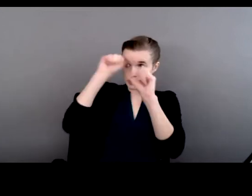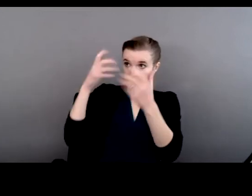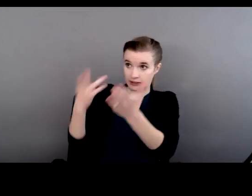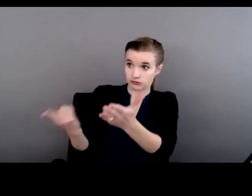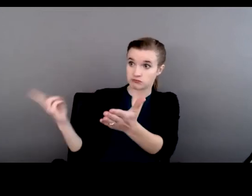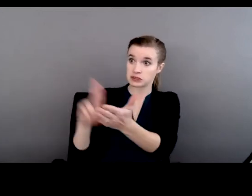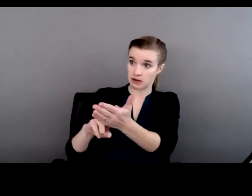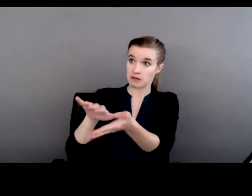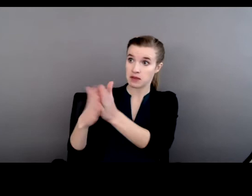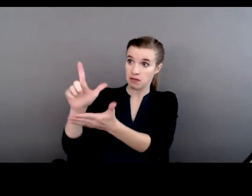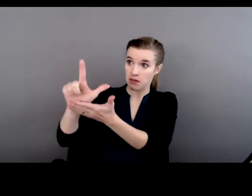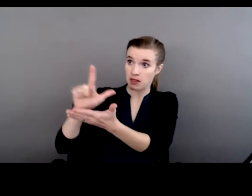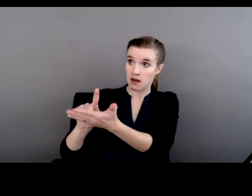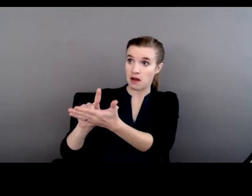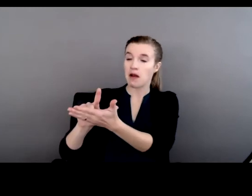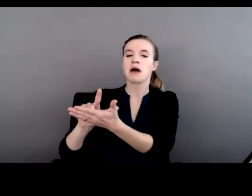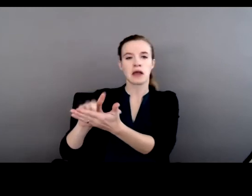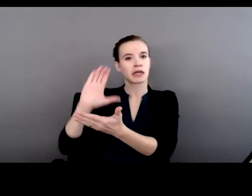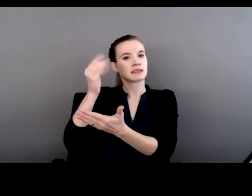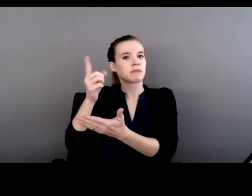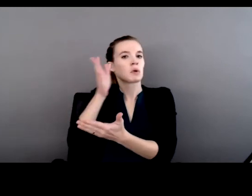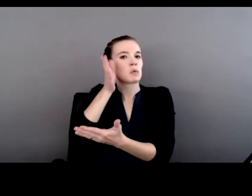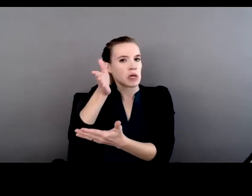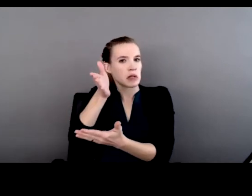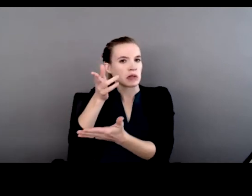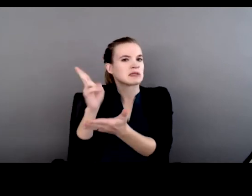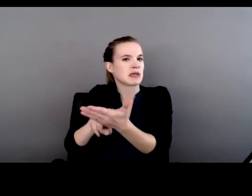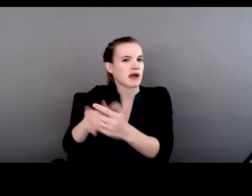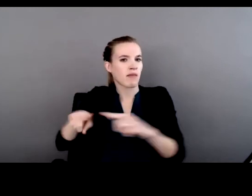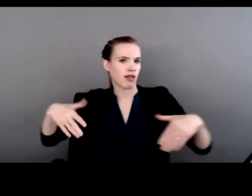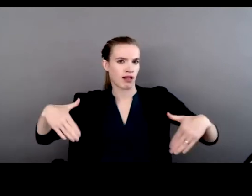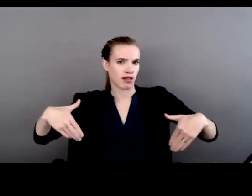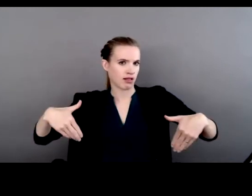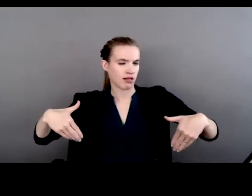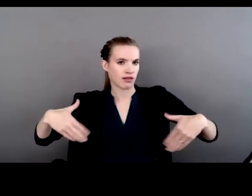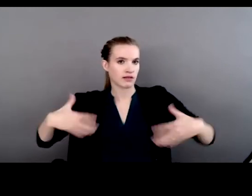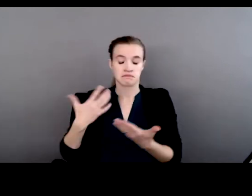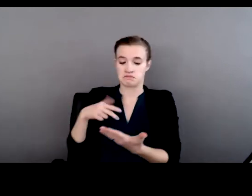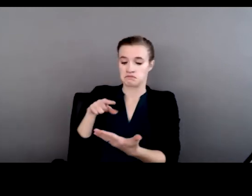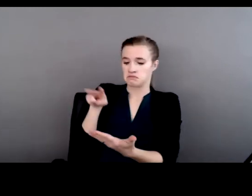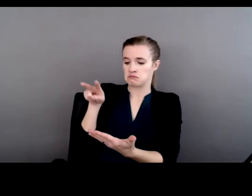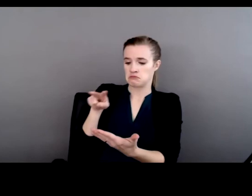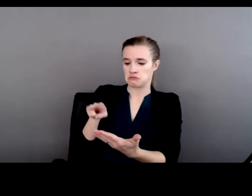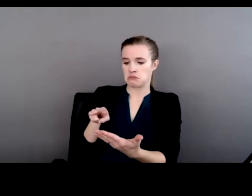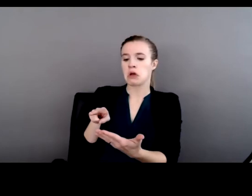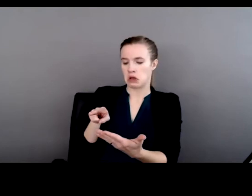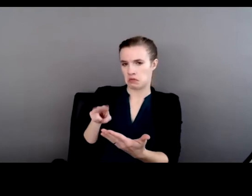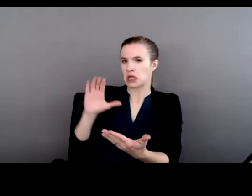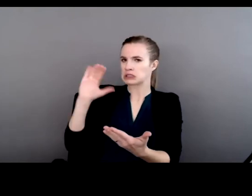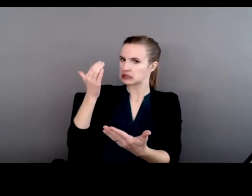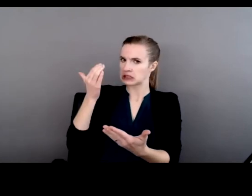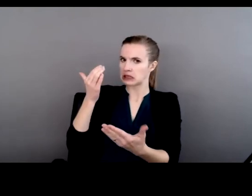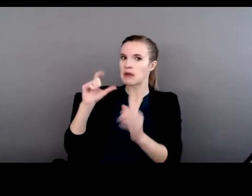It's my understanding he intends to sign it, and based on the date of transmission, he has until